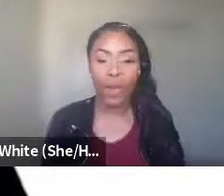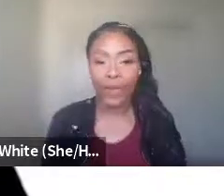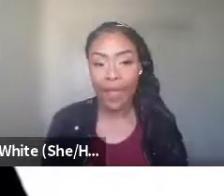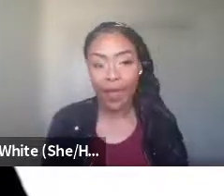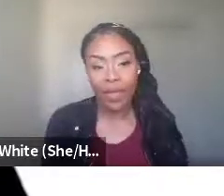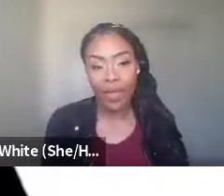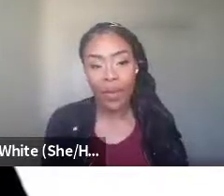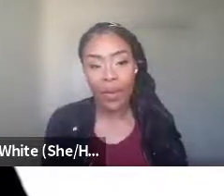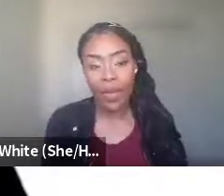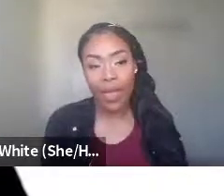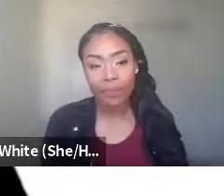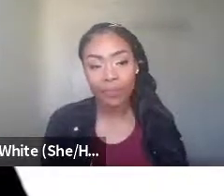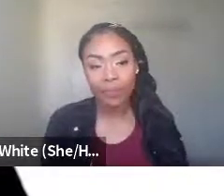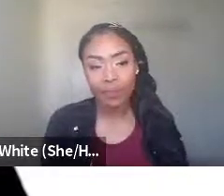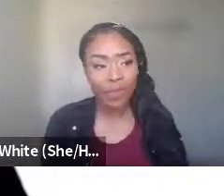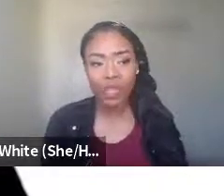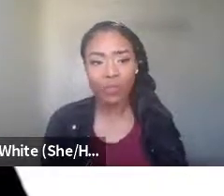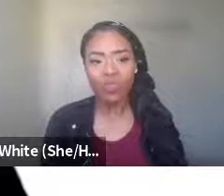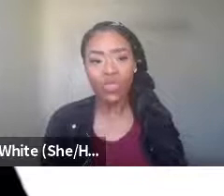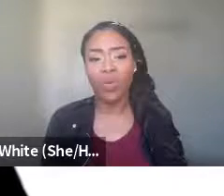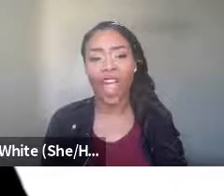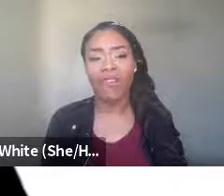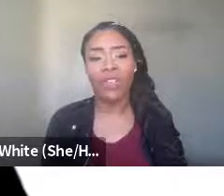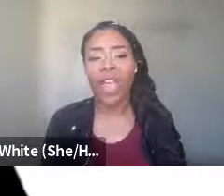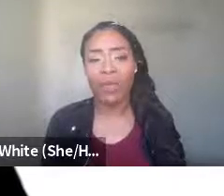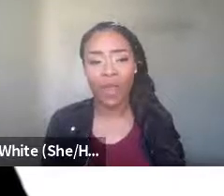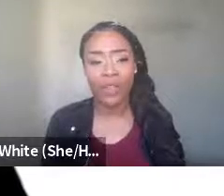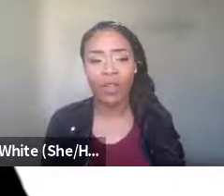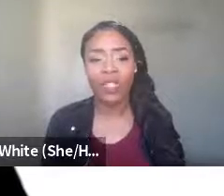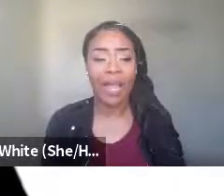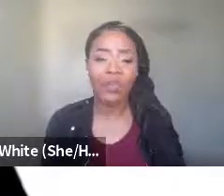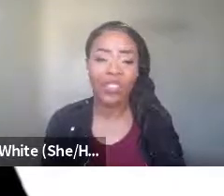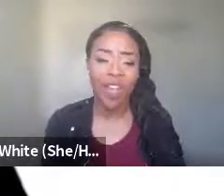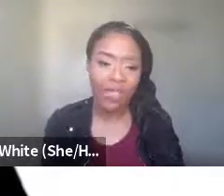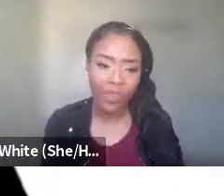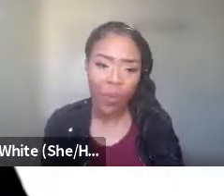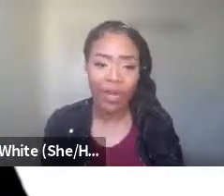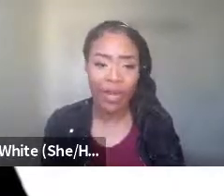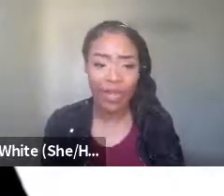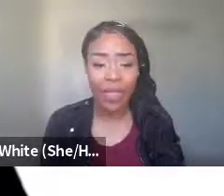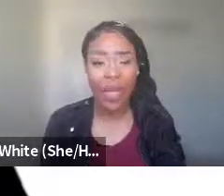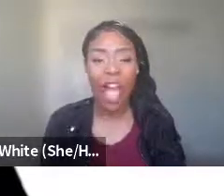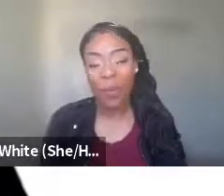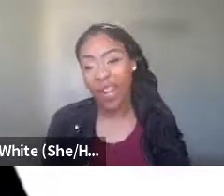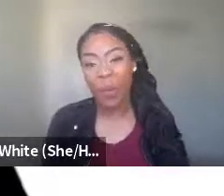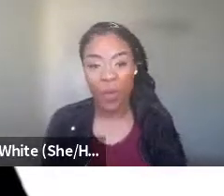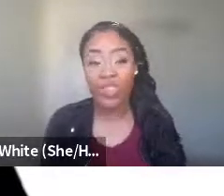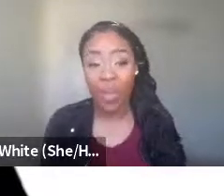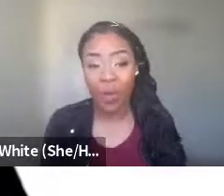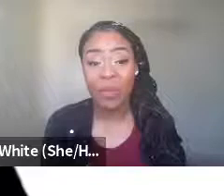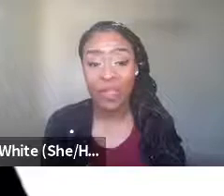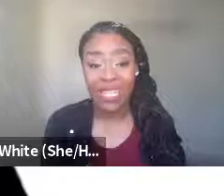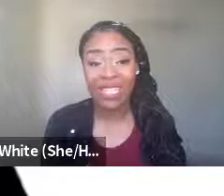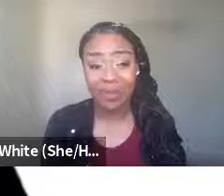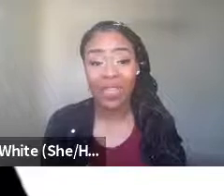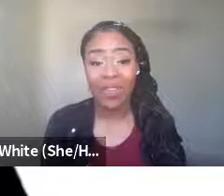You are worried about, you know, you are having nightmares all the time. You just constant worrying. I'm going to help you